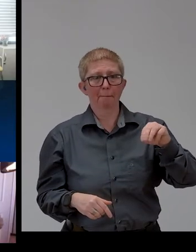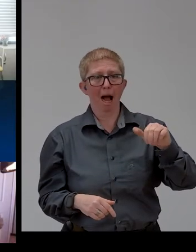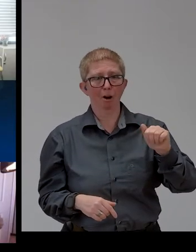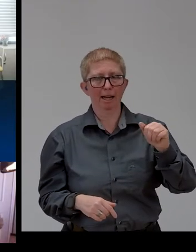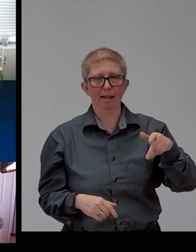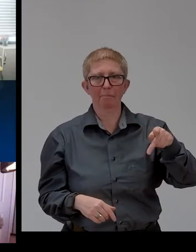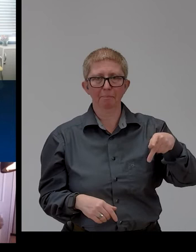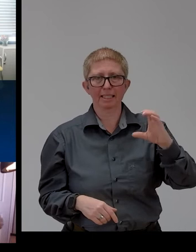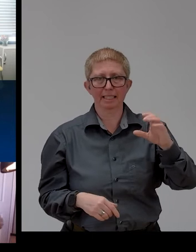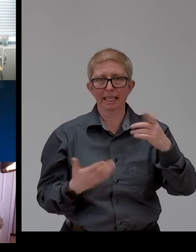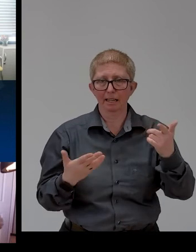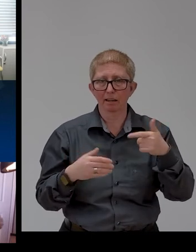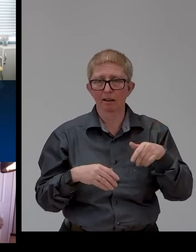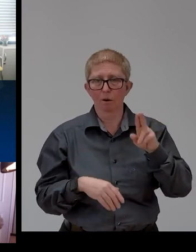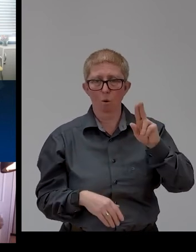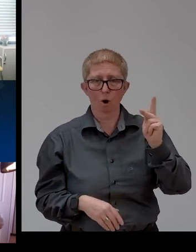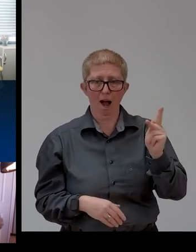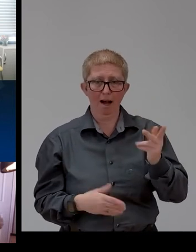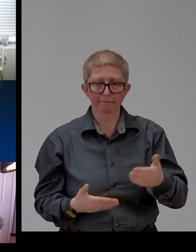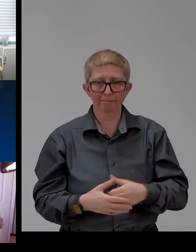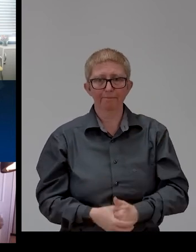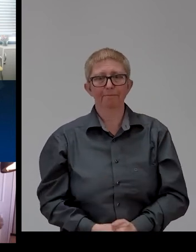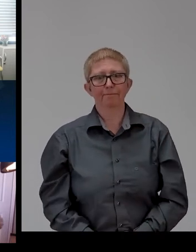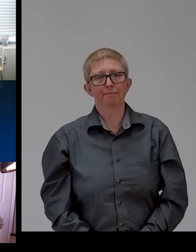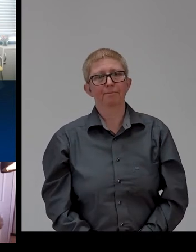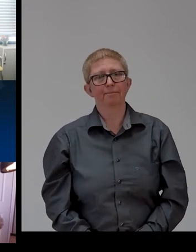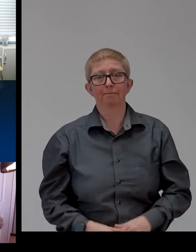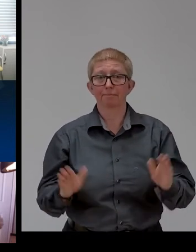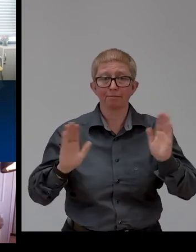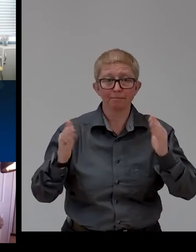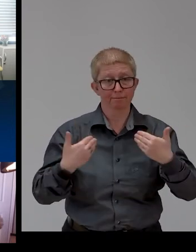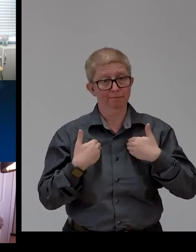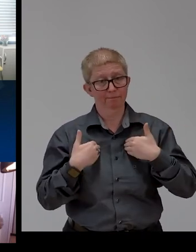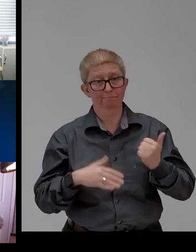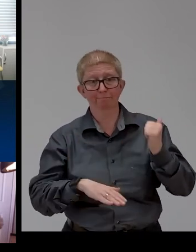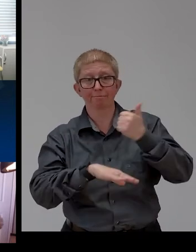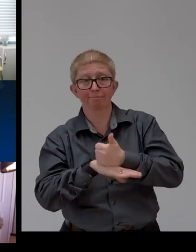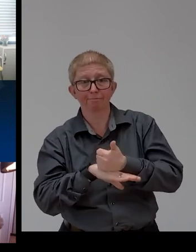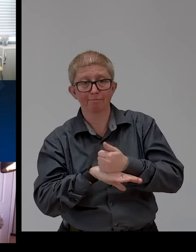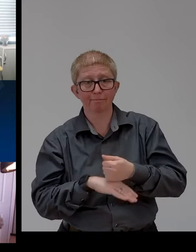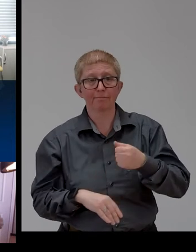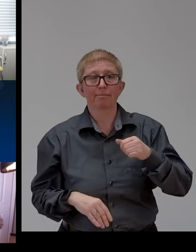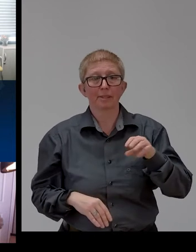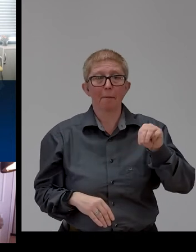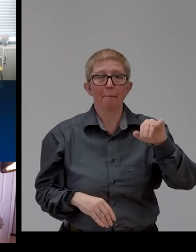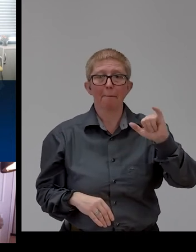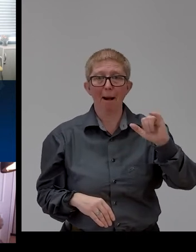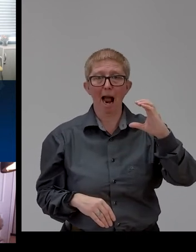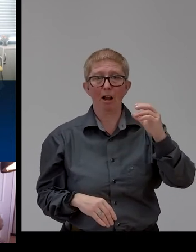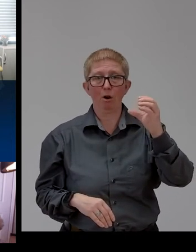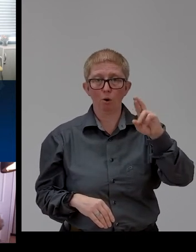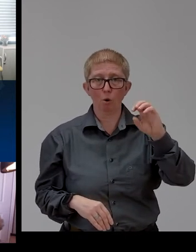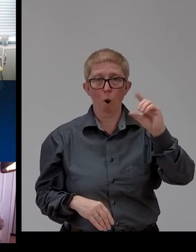Good day, everyone. I'm Nasser Tsiad. I'm the chief executive of MicroLink. We established 30 years ago.